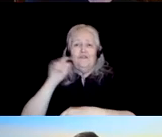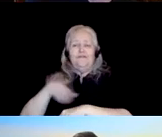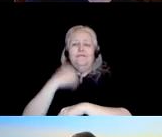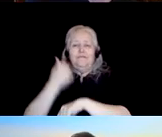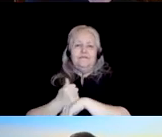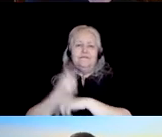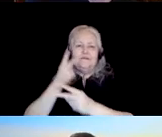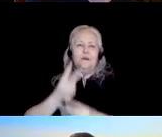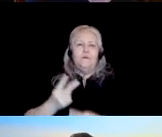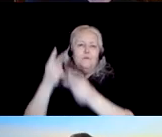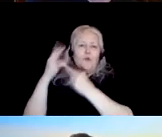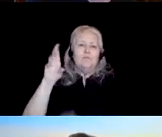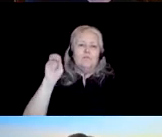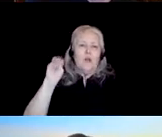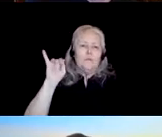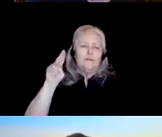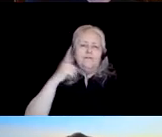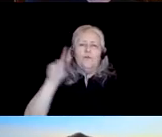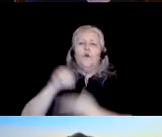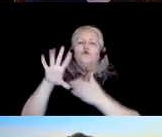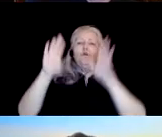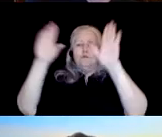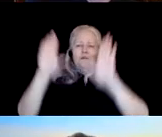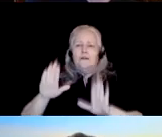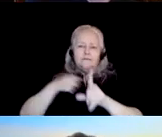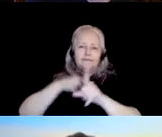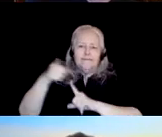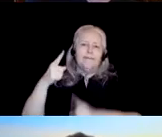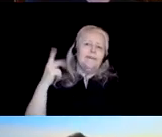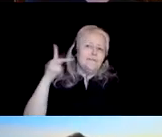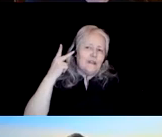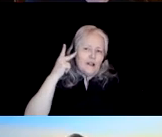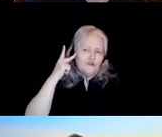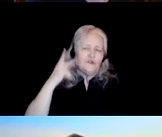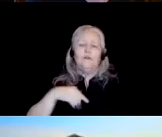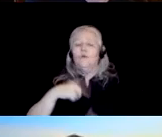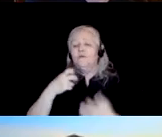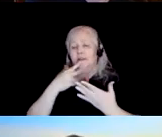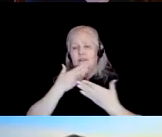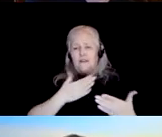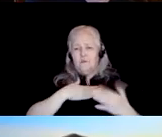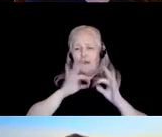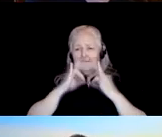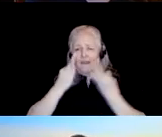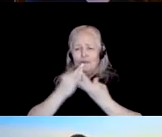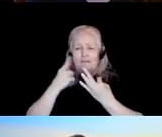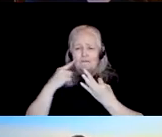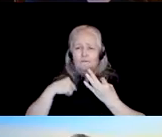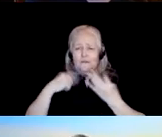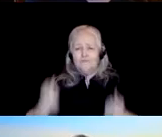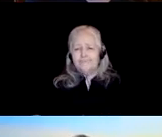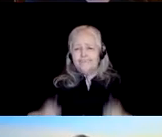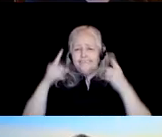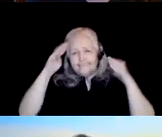Memorial Prize for Student Excellence in Phonology. I want to thank my family for letting me spend as much time as I do on